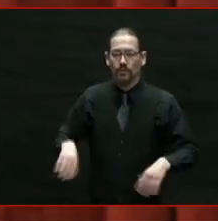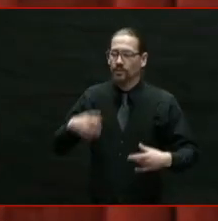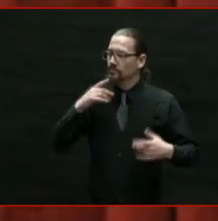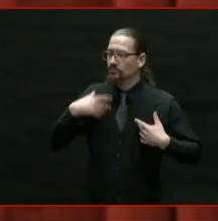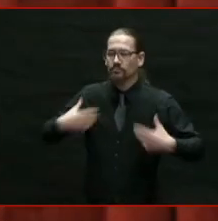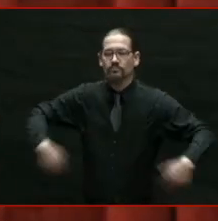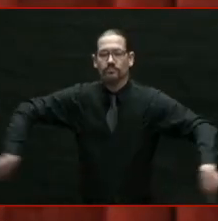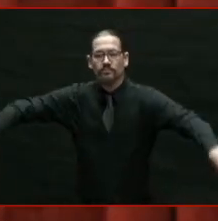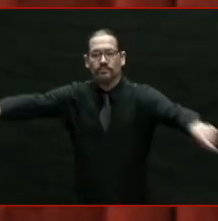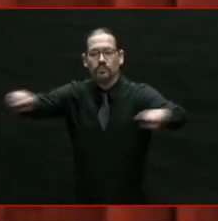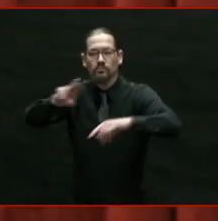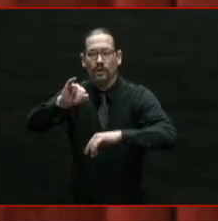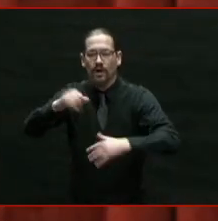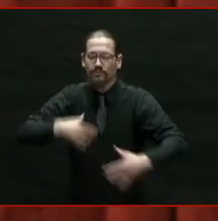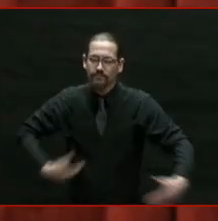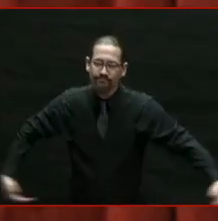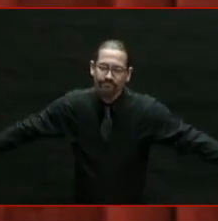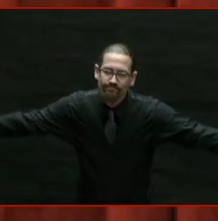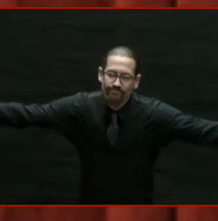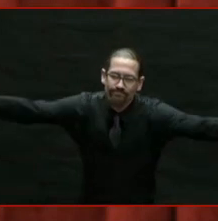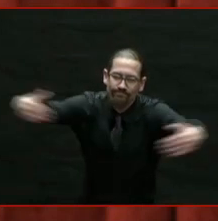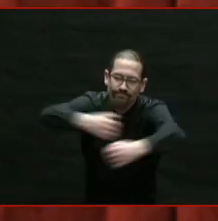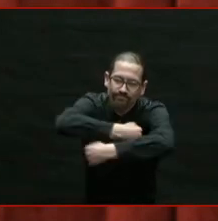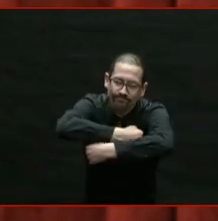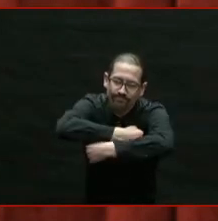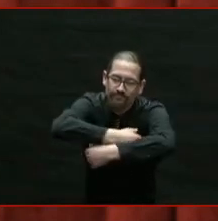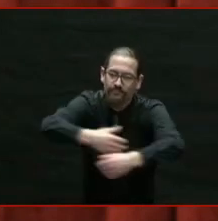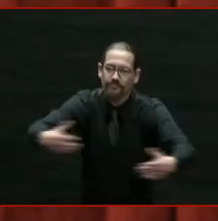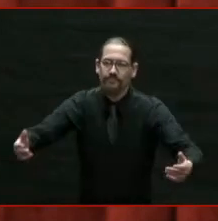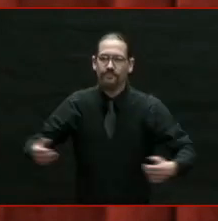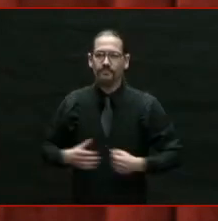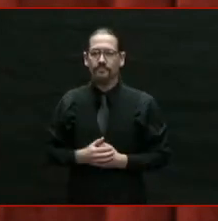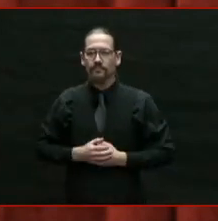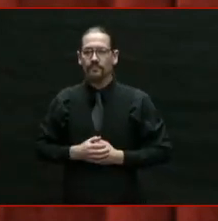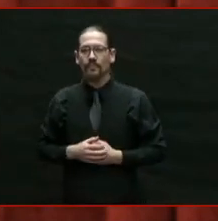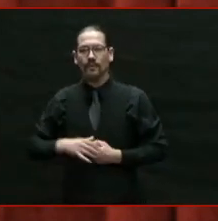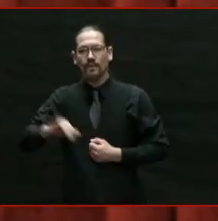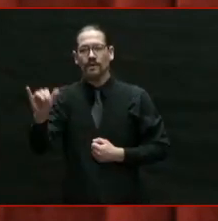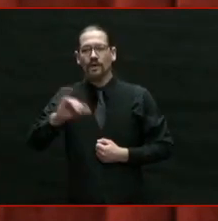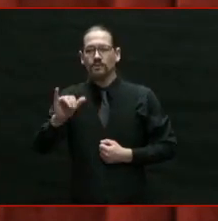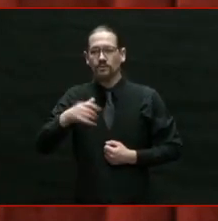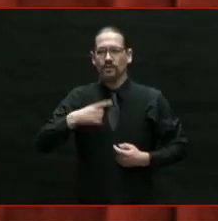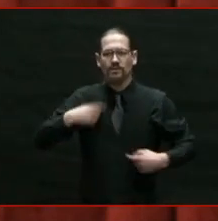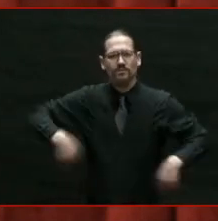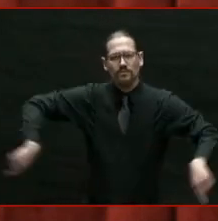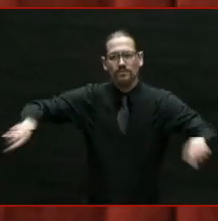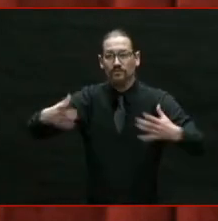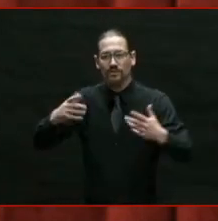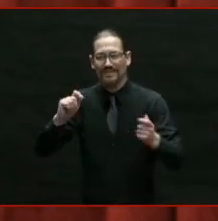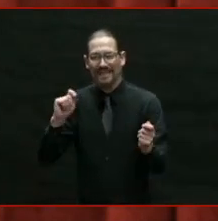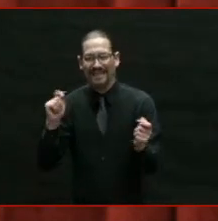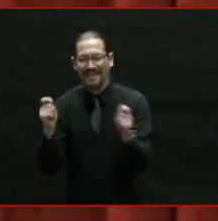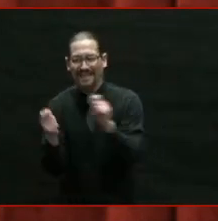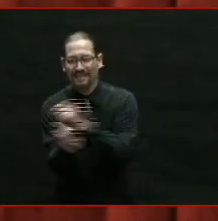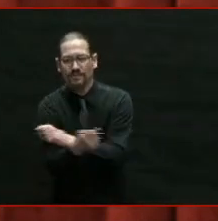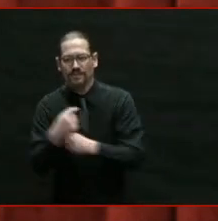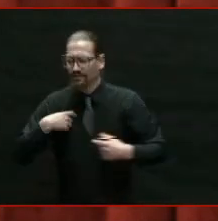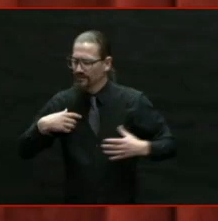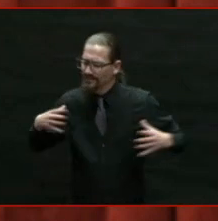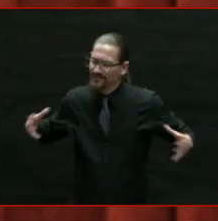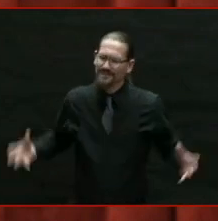and thank you Rhode Island for embracing change. I have tried to bring change to this state,